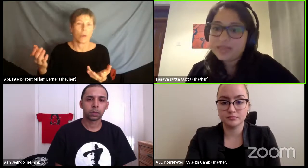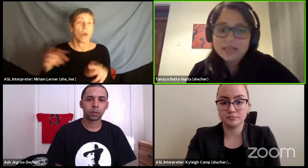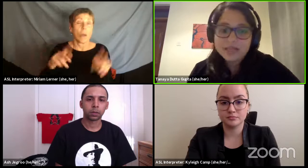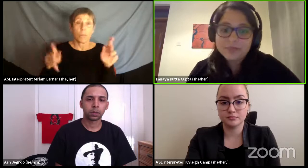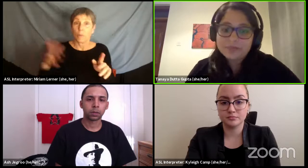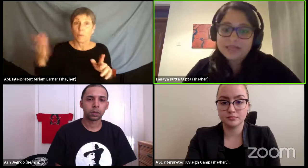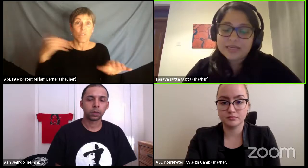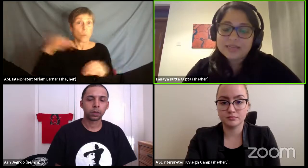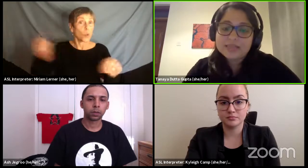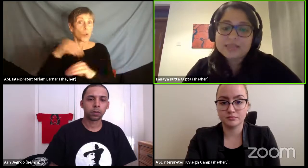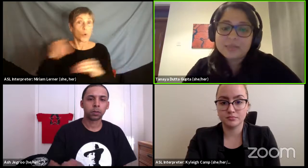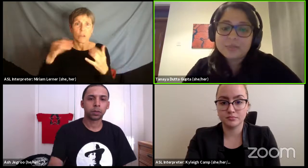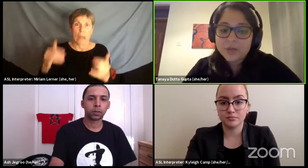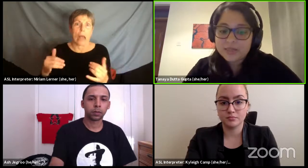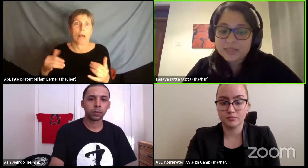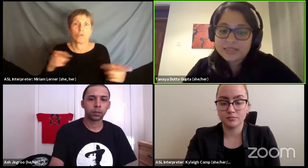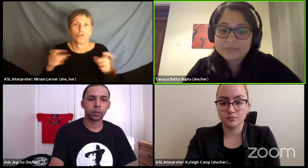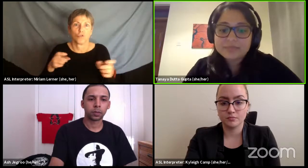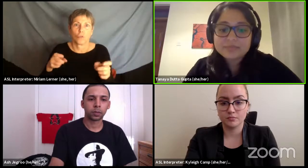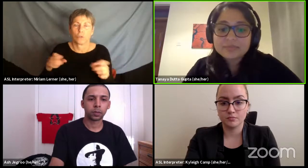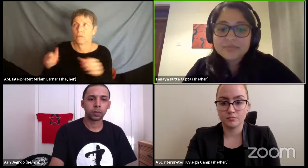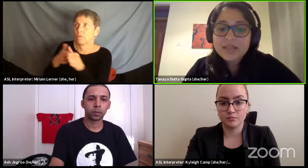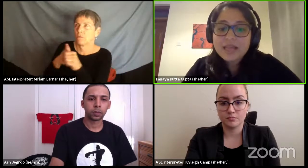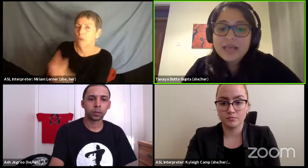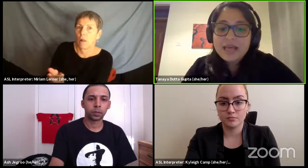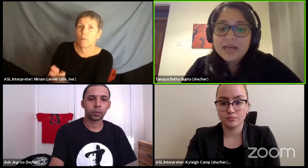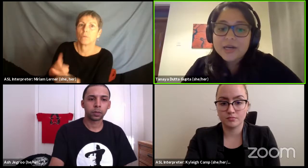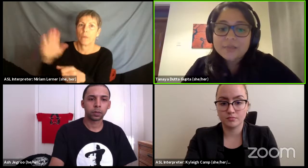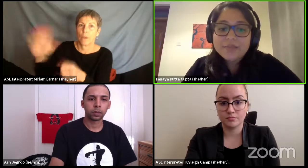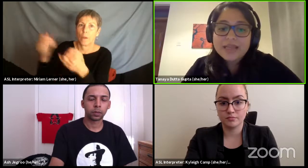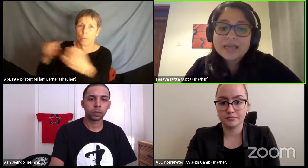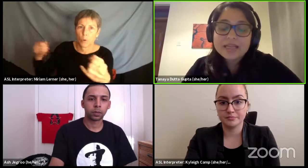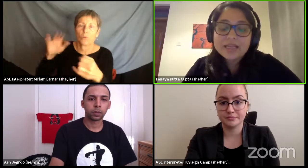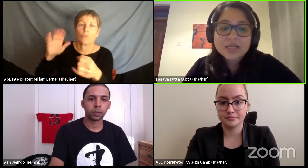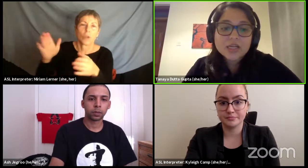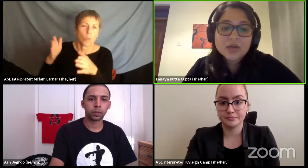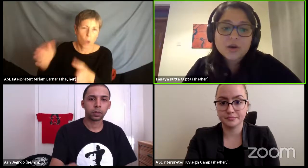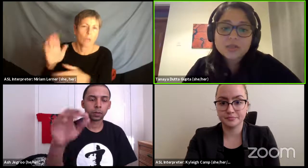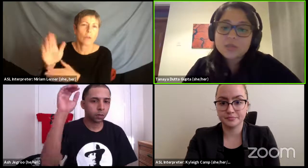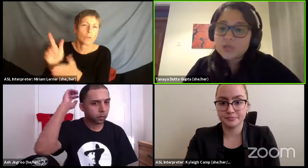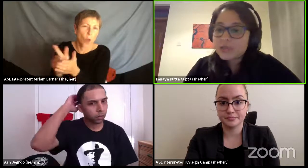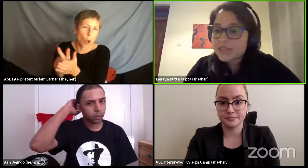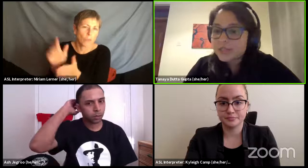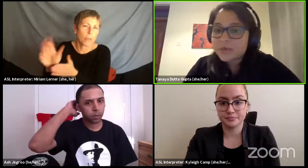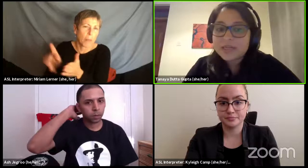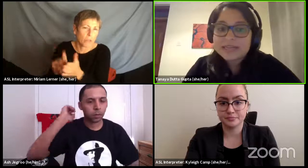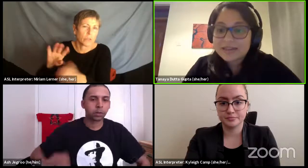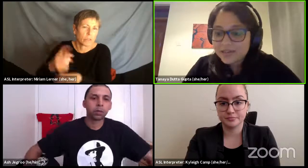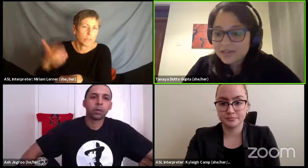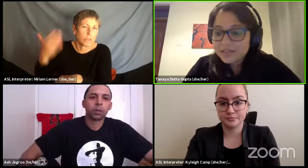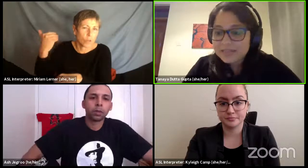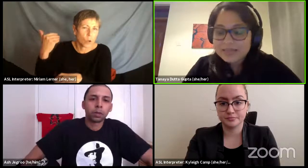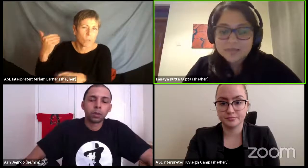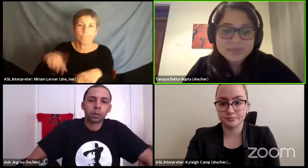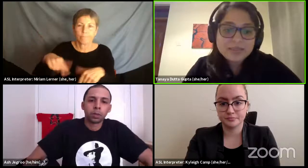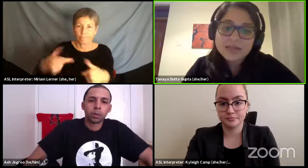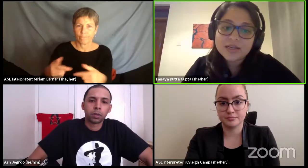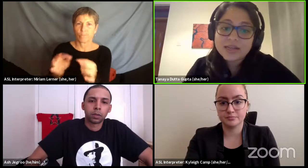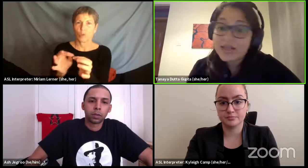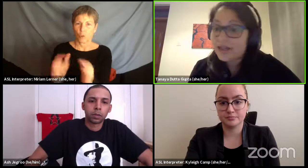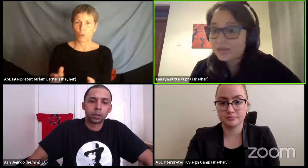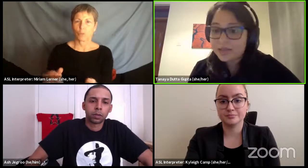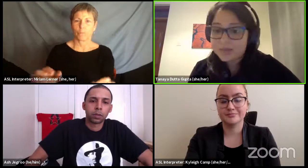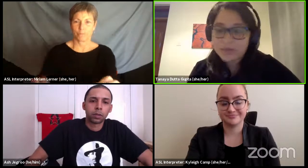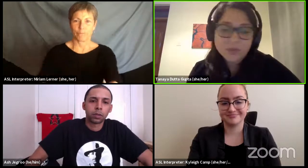people in this borderland. And I also want to touch upon another example.